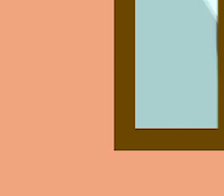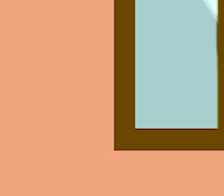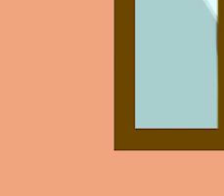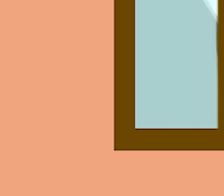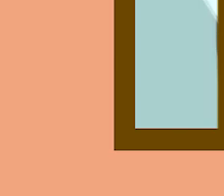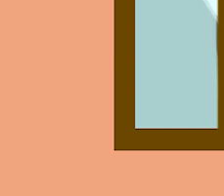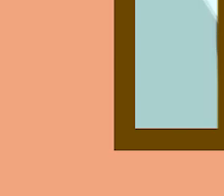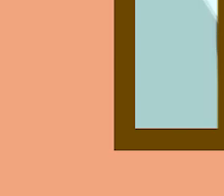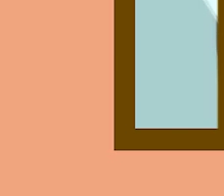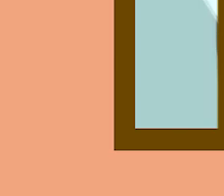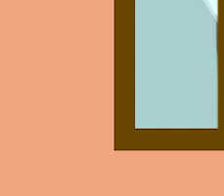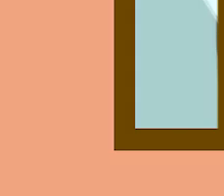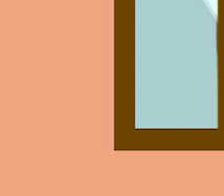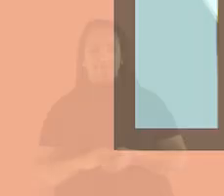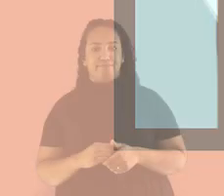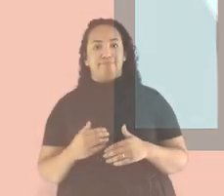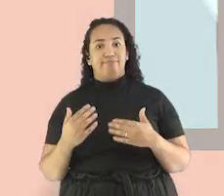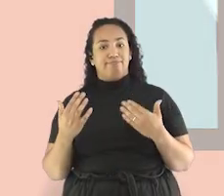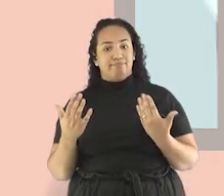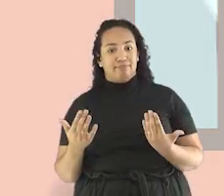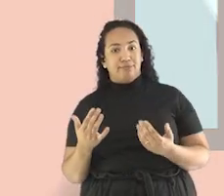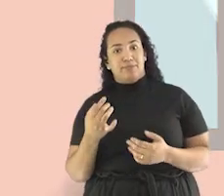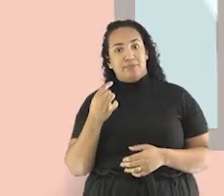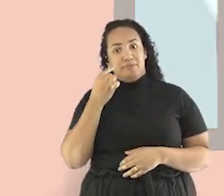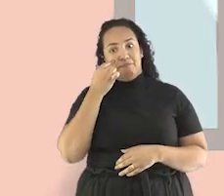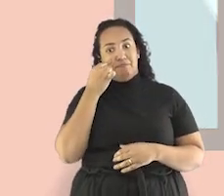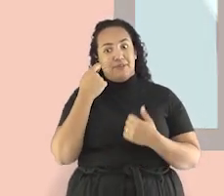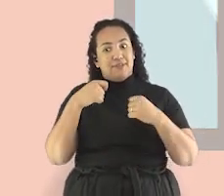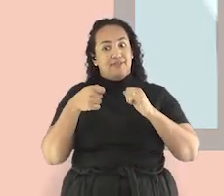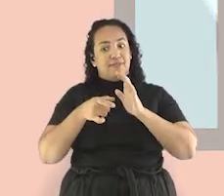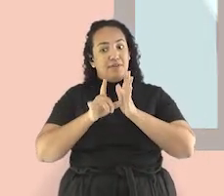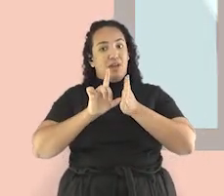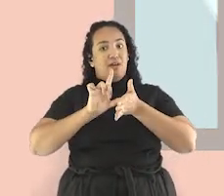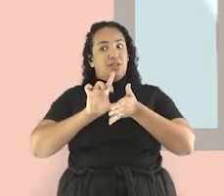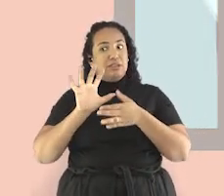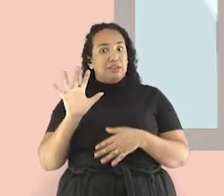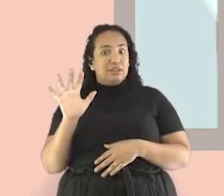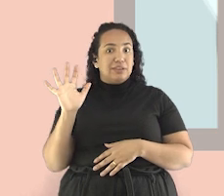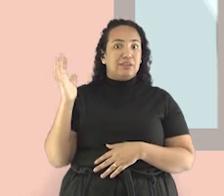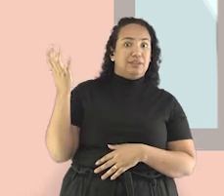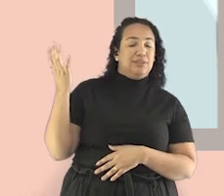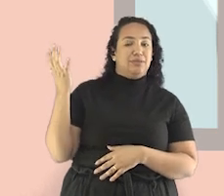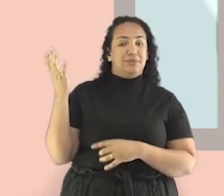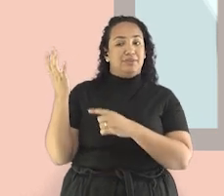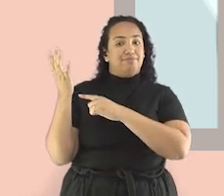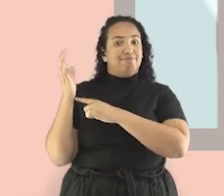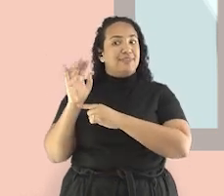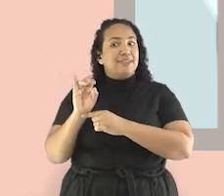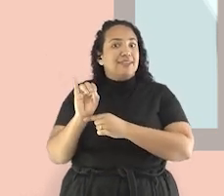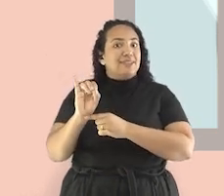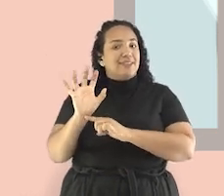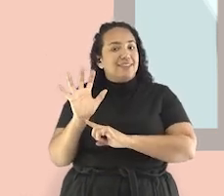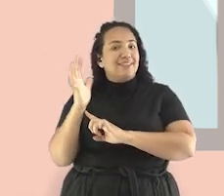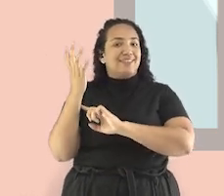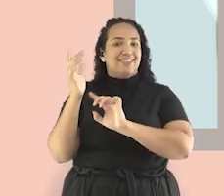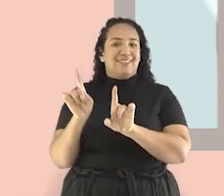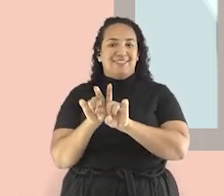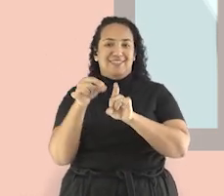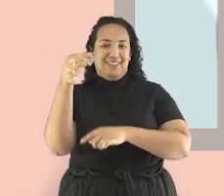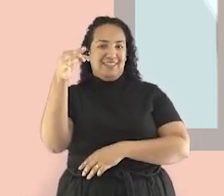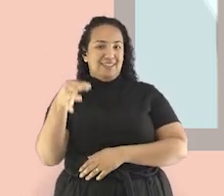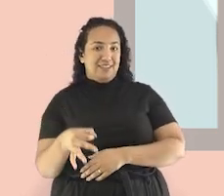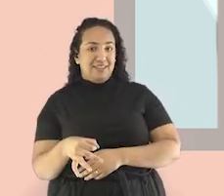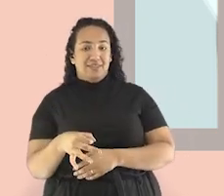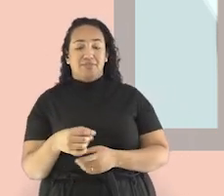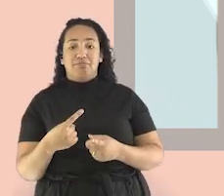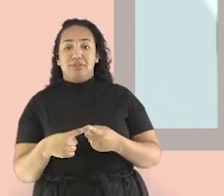good! Let's do it! Acho que devíamos ter assistido a previsão do tempo! Se é que ela teria acertado também!